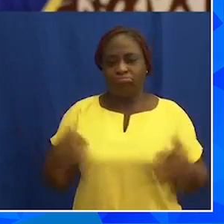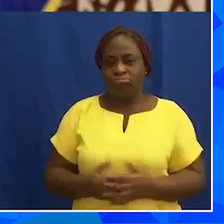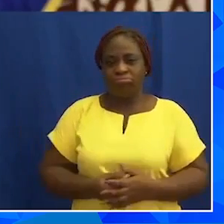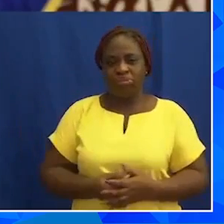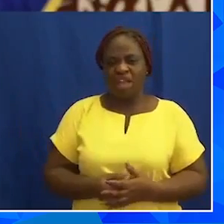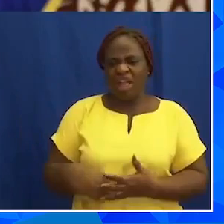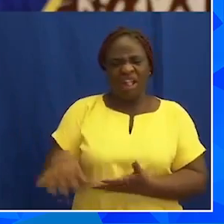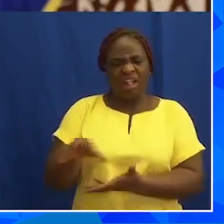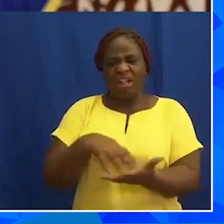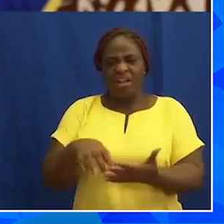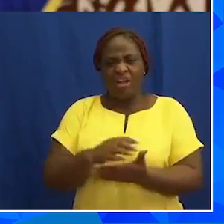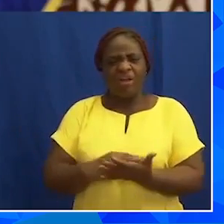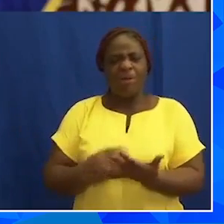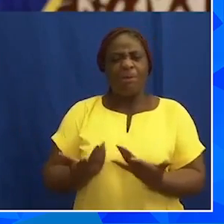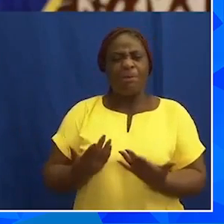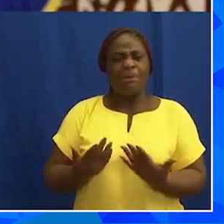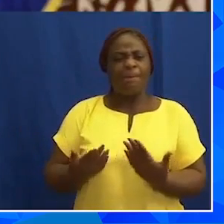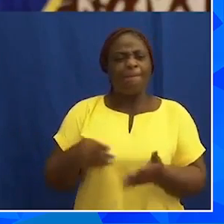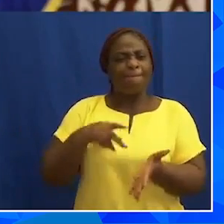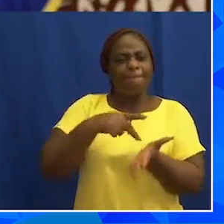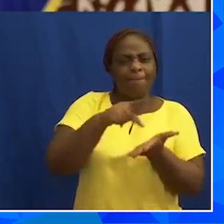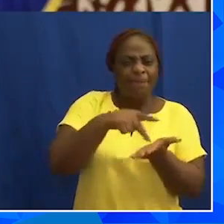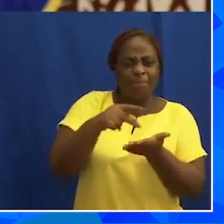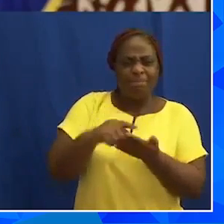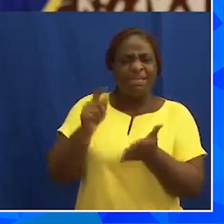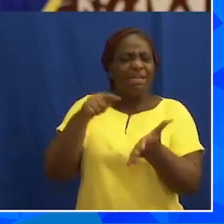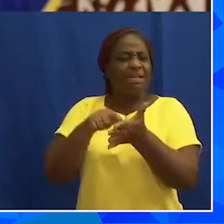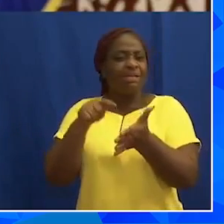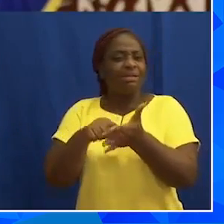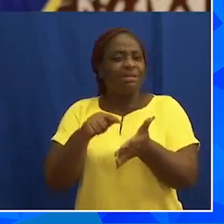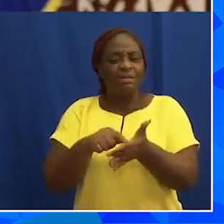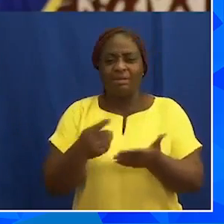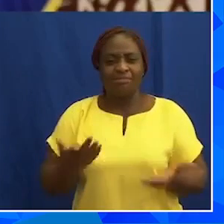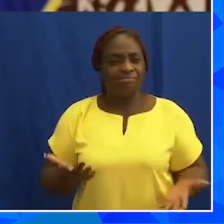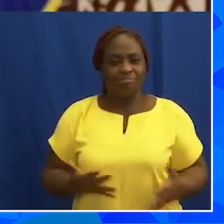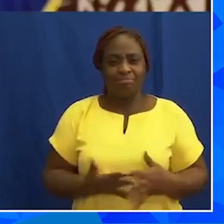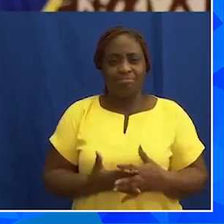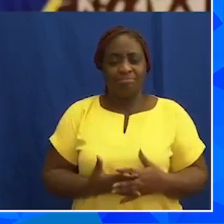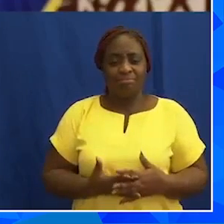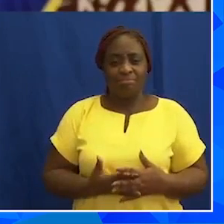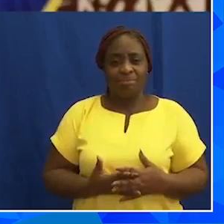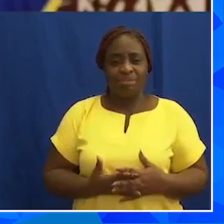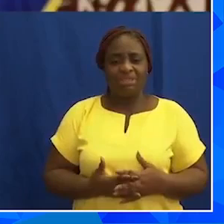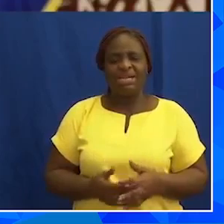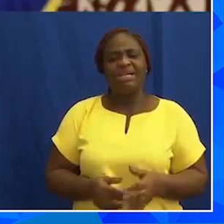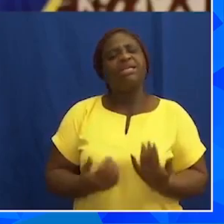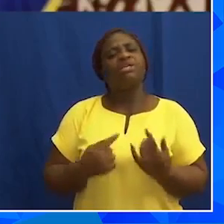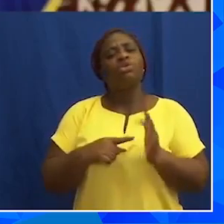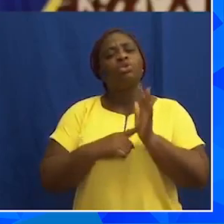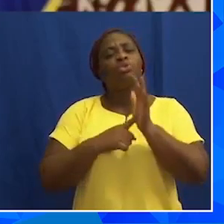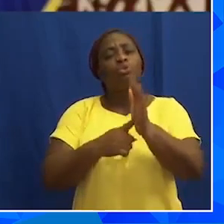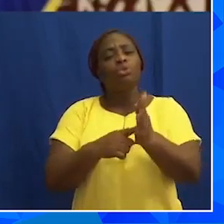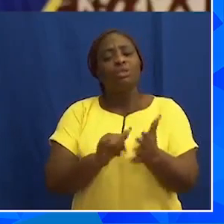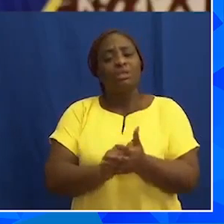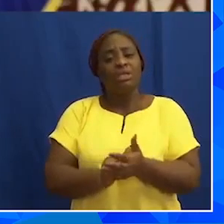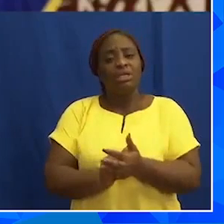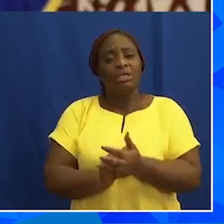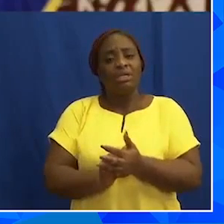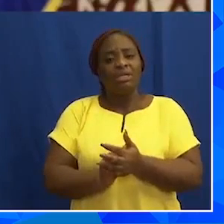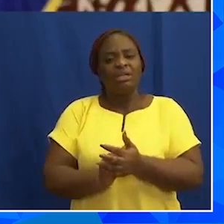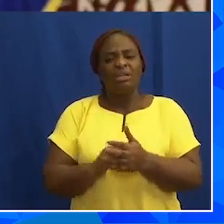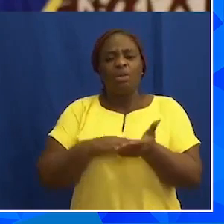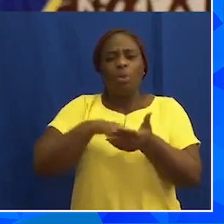disrupting our balance of payments and debt sustainability, and further exposing the structural